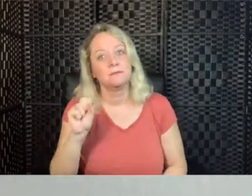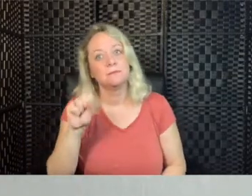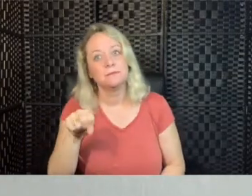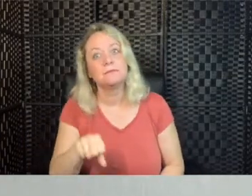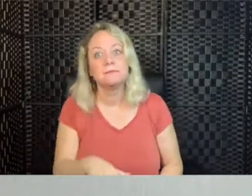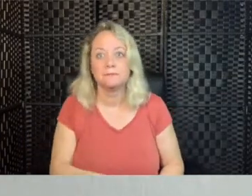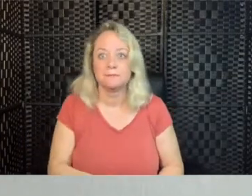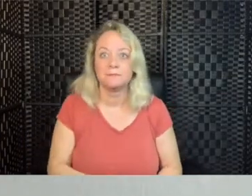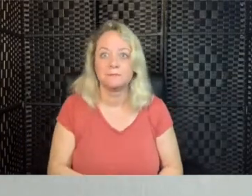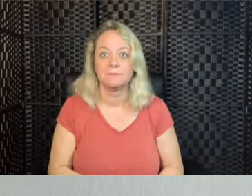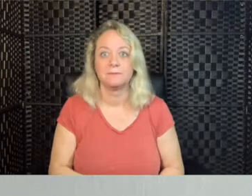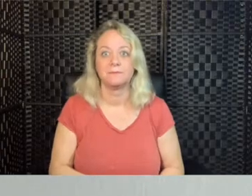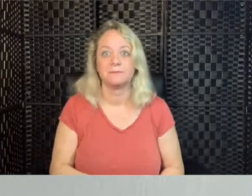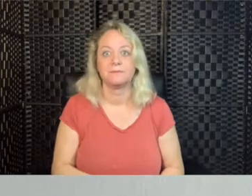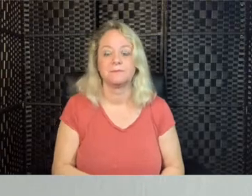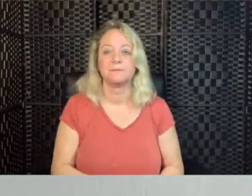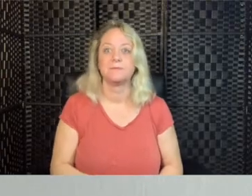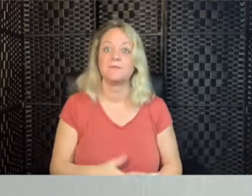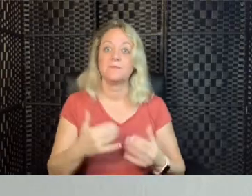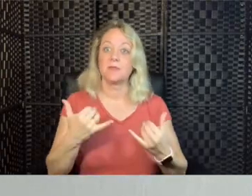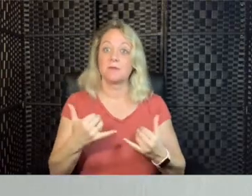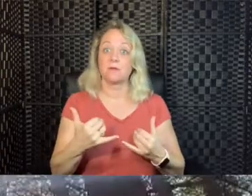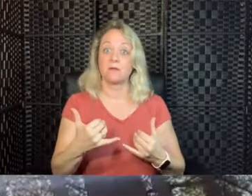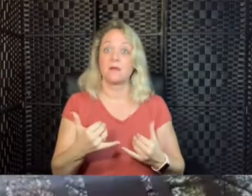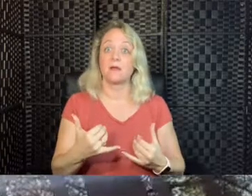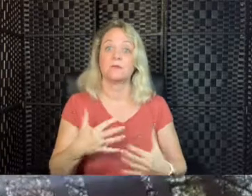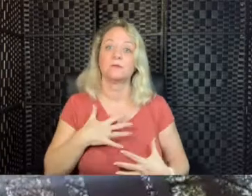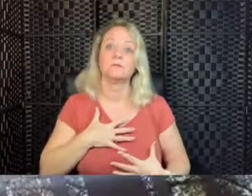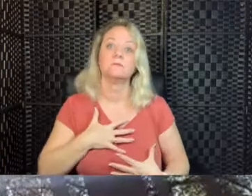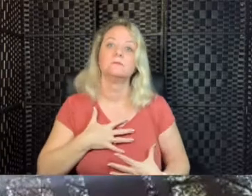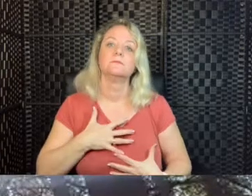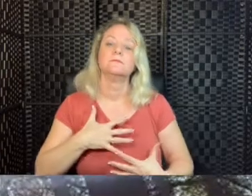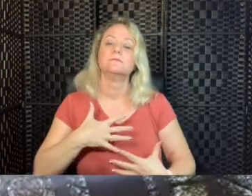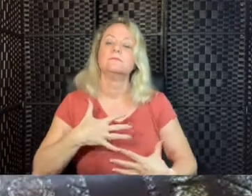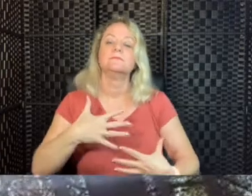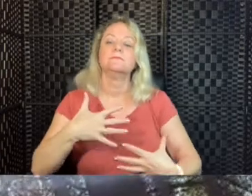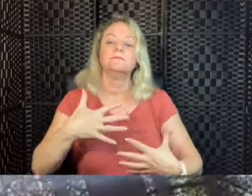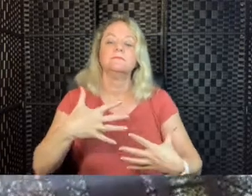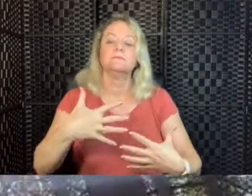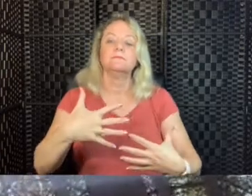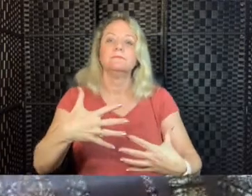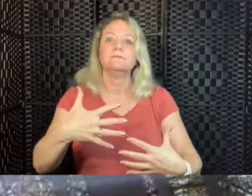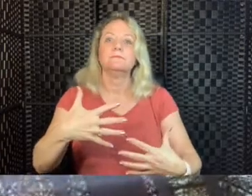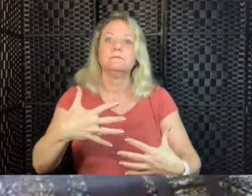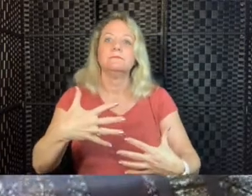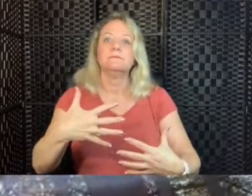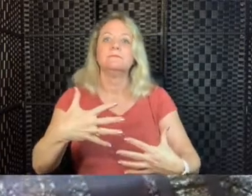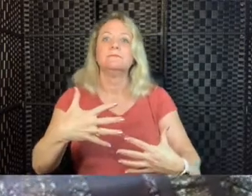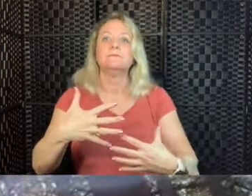you can still get great benefit from as well. Take a deep breath in